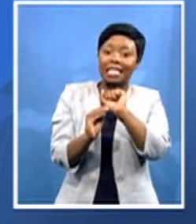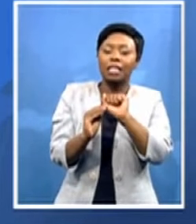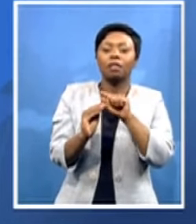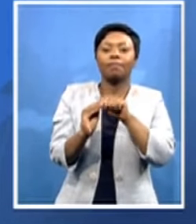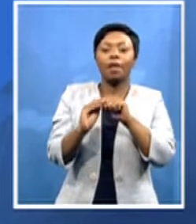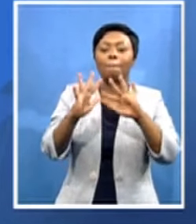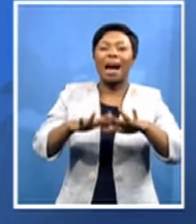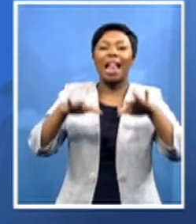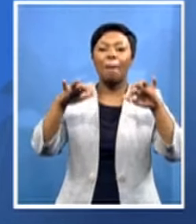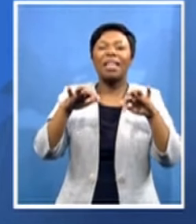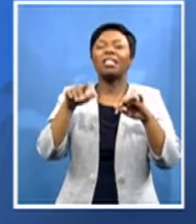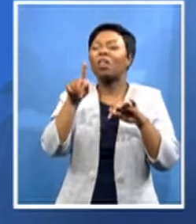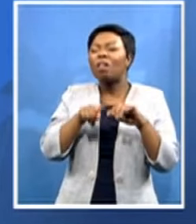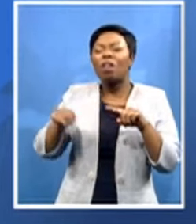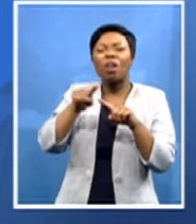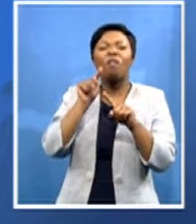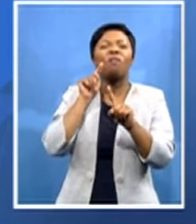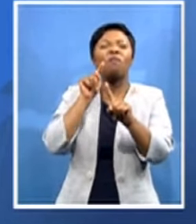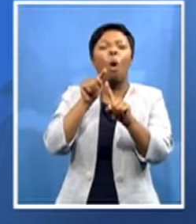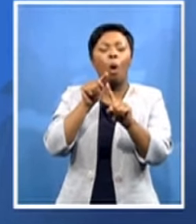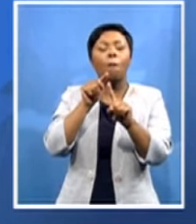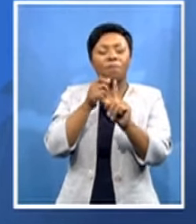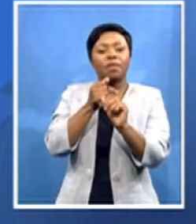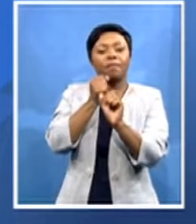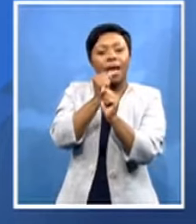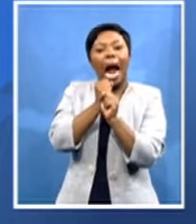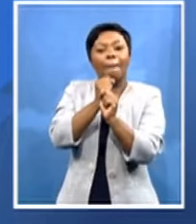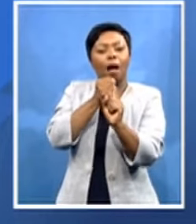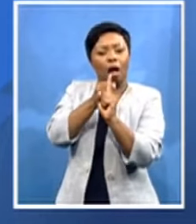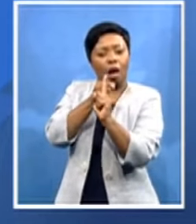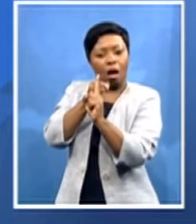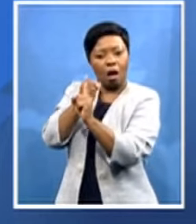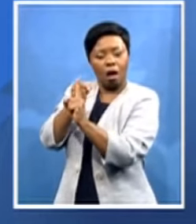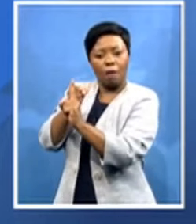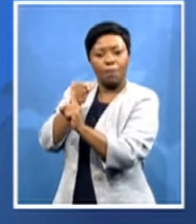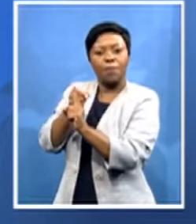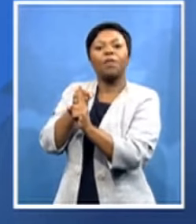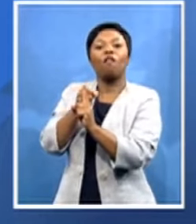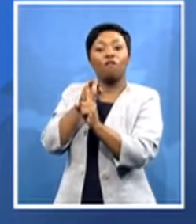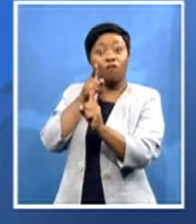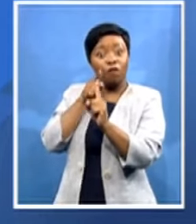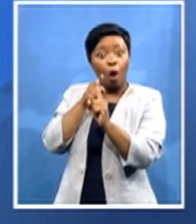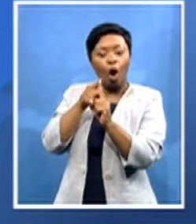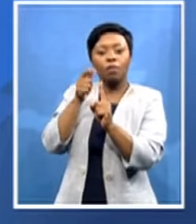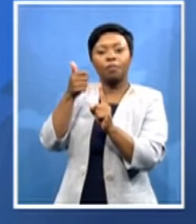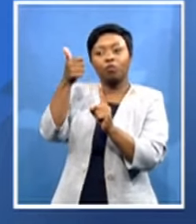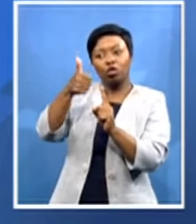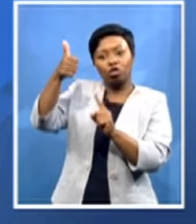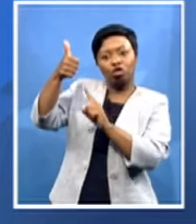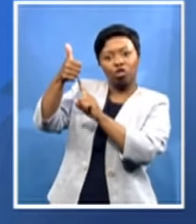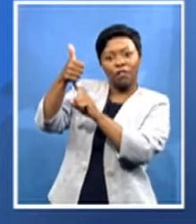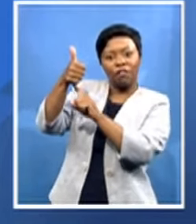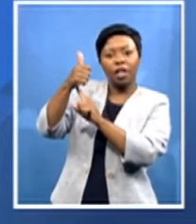for the vote of uh chief charumbira as the southern caucuses a